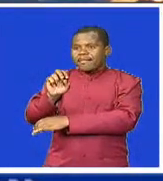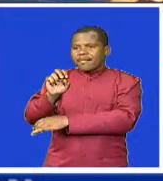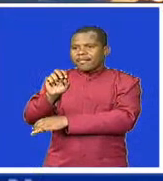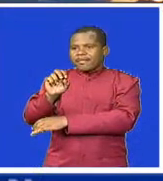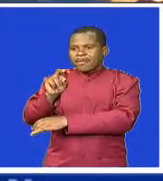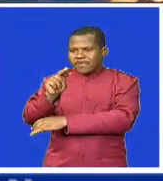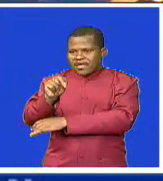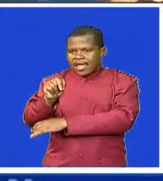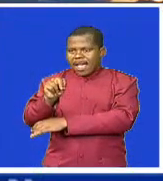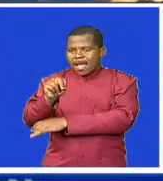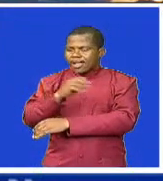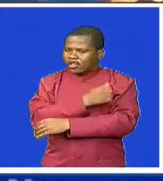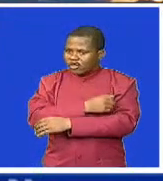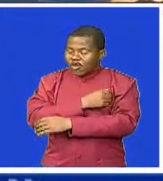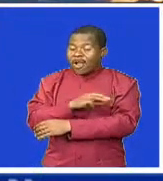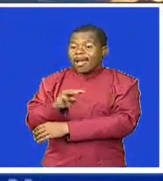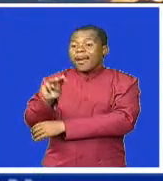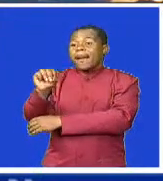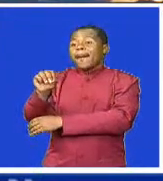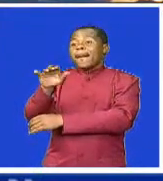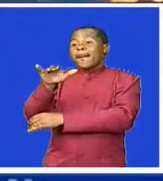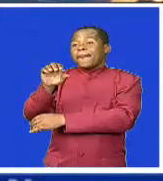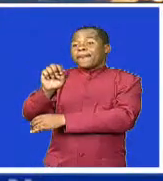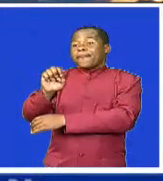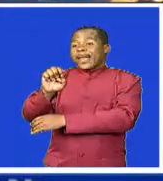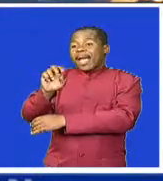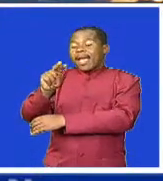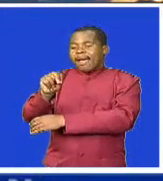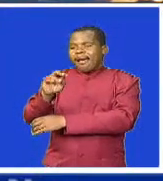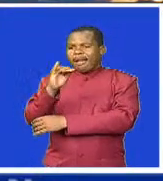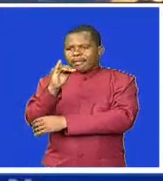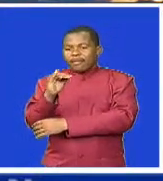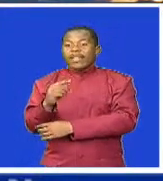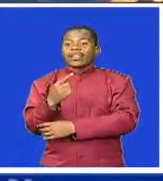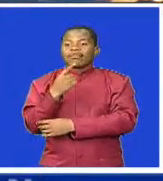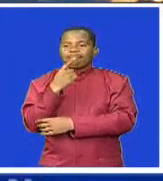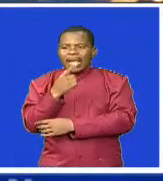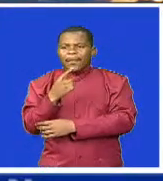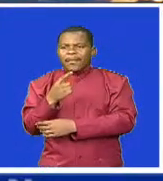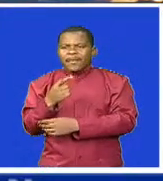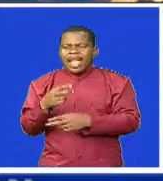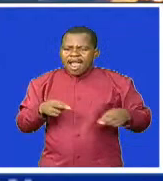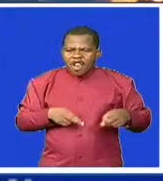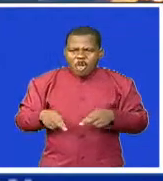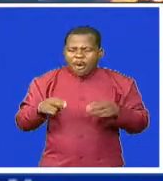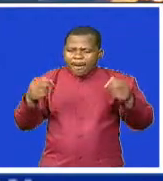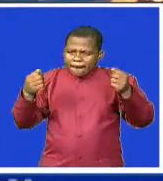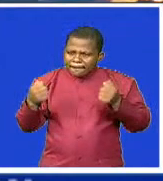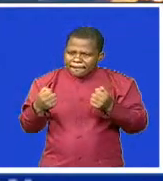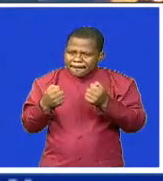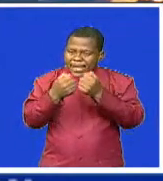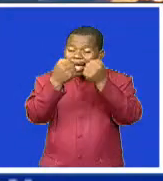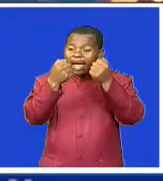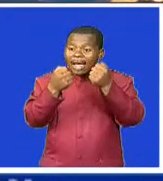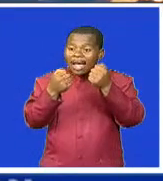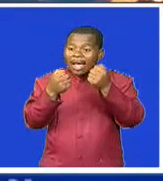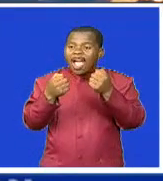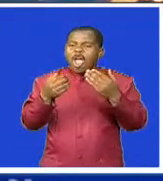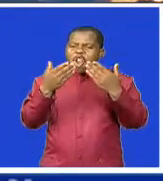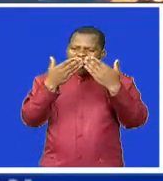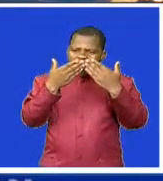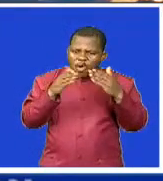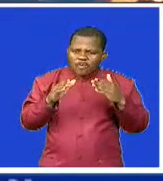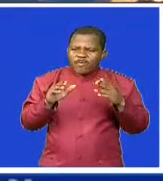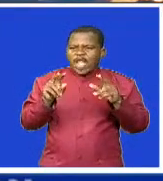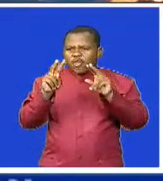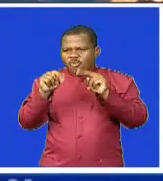place customers at the heart of all operations and improve service delivery. Mieni was speaking when launching the MVA fund